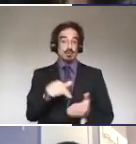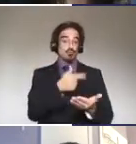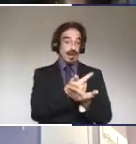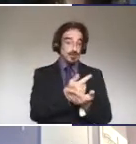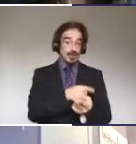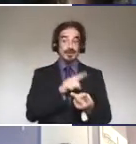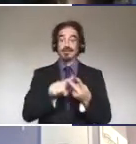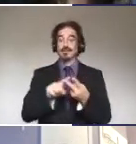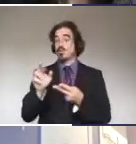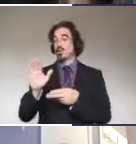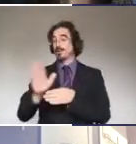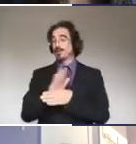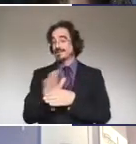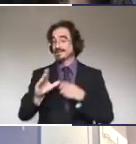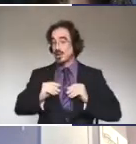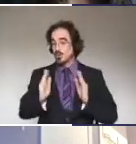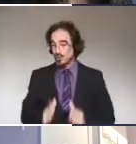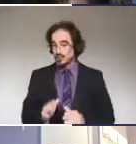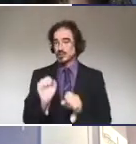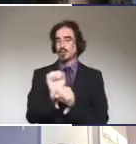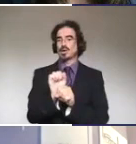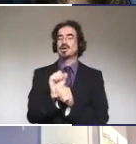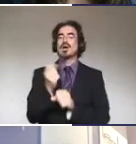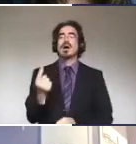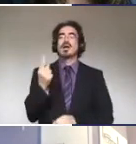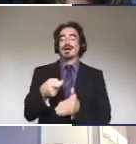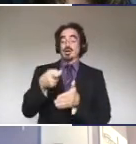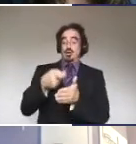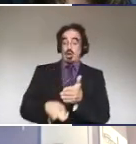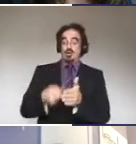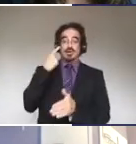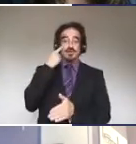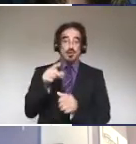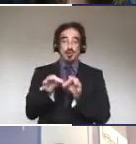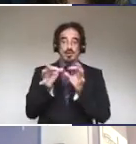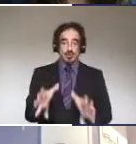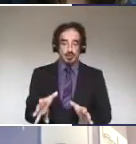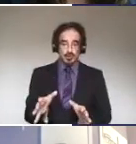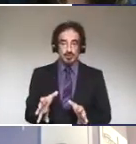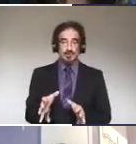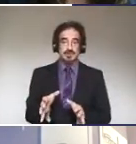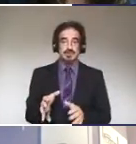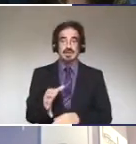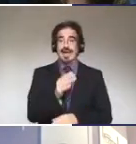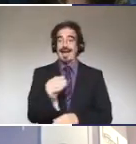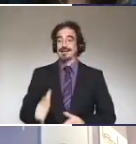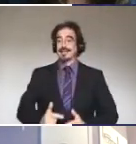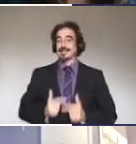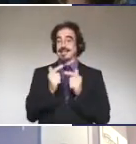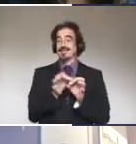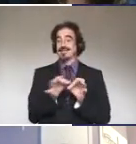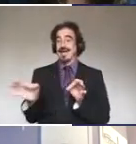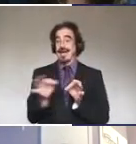working in a practice, be aware that the costs for interpreters and live captioning must be